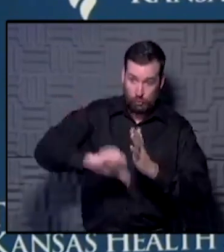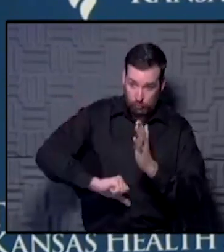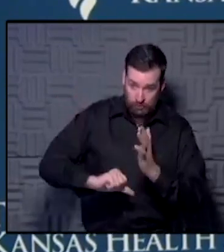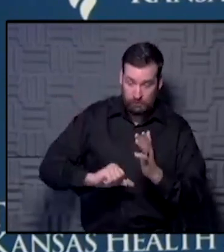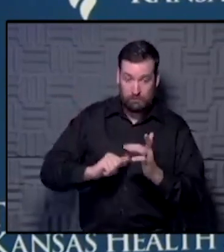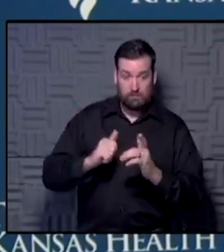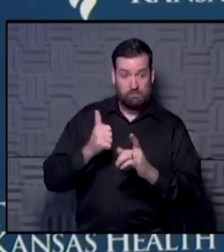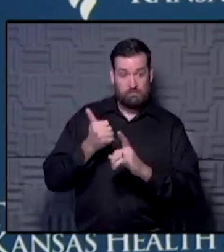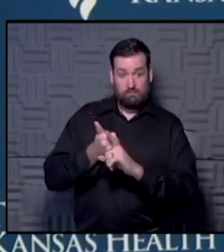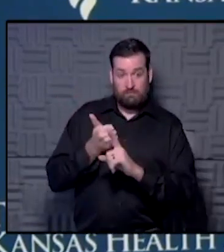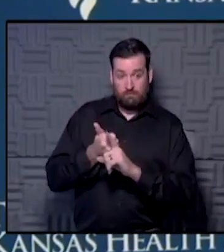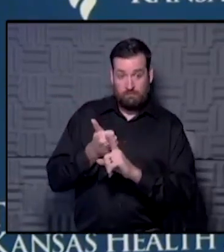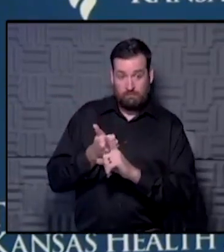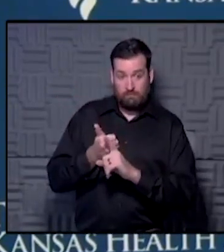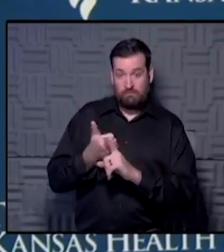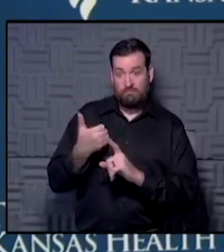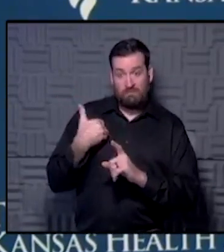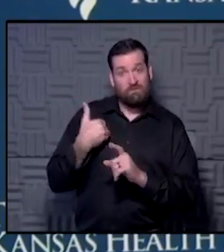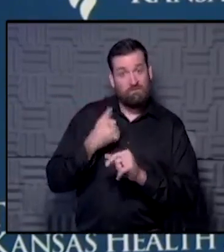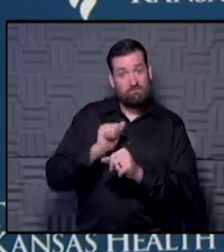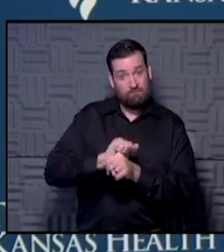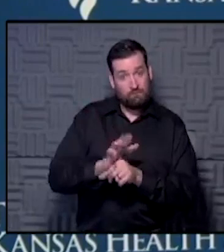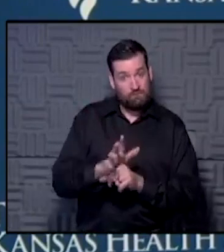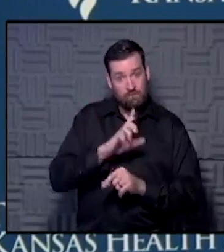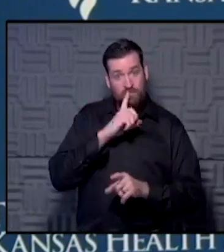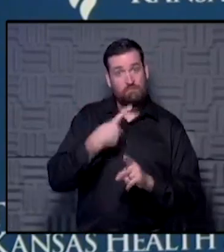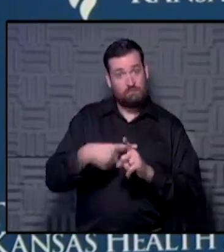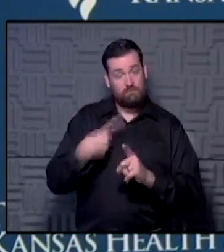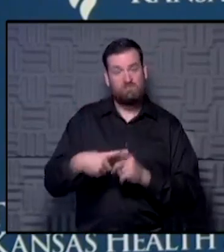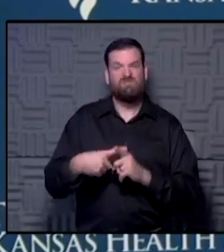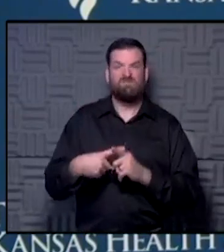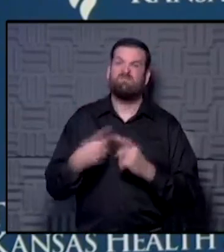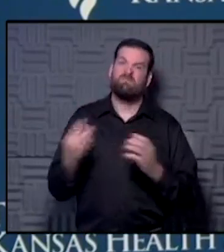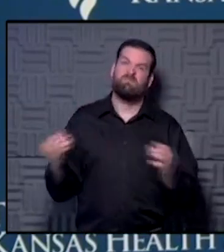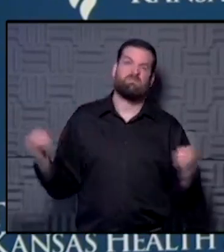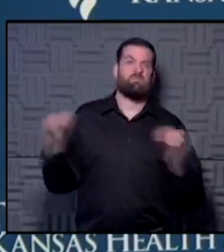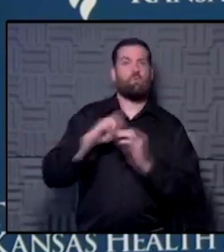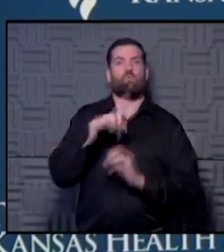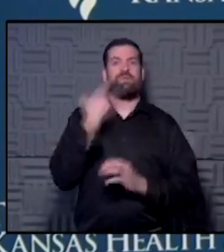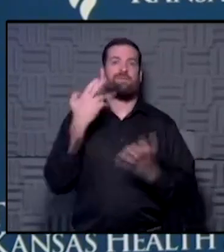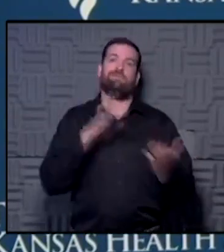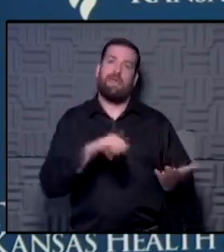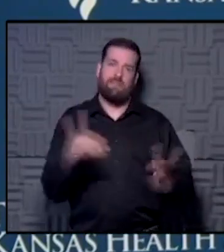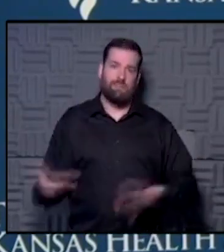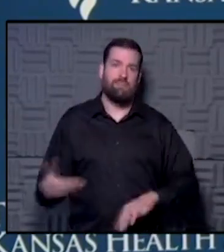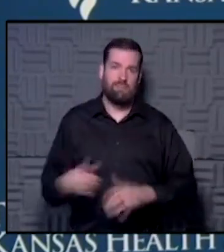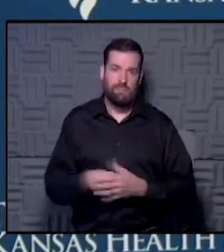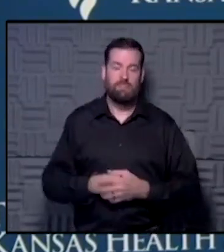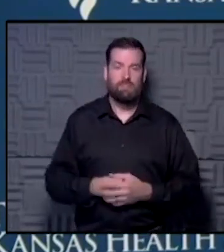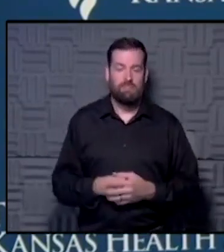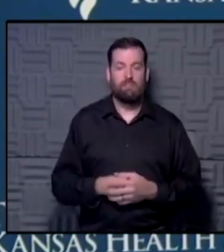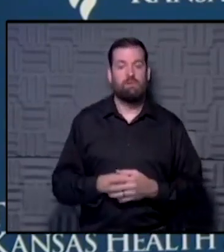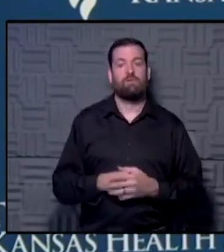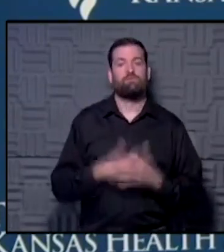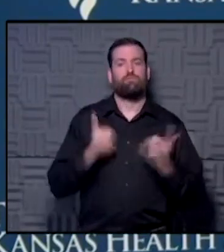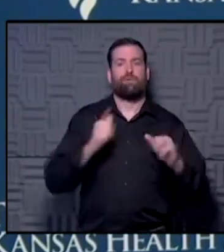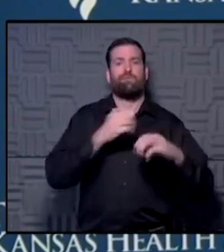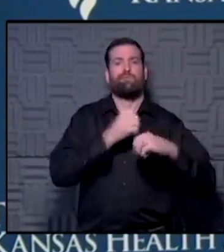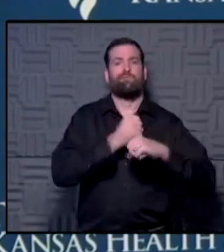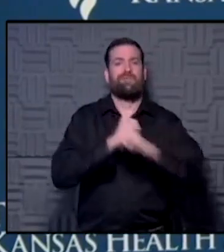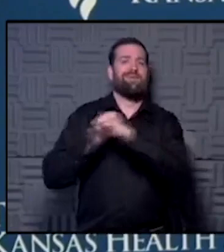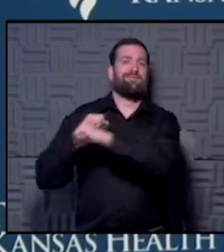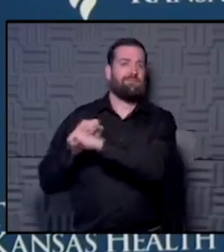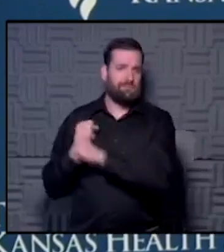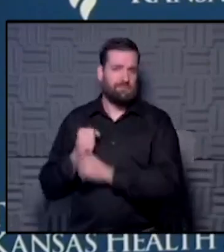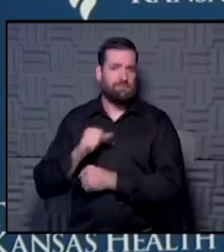they are tested positive and actively have COVID. So we're protecting patients at every element of